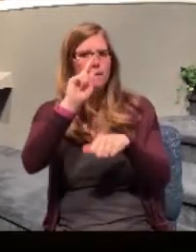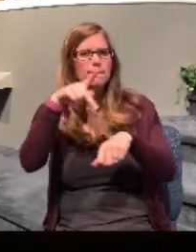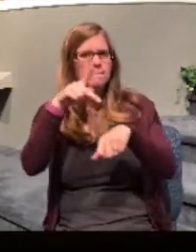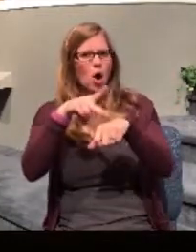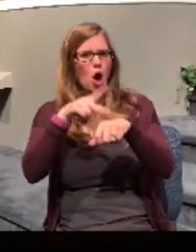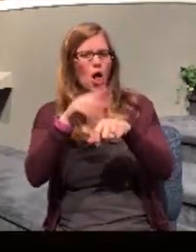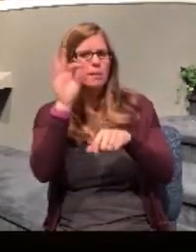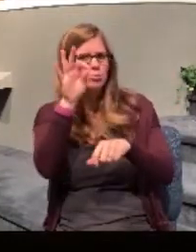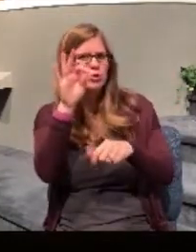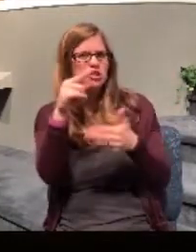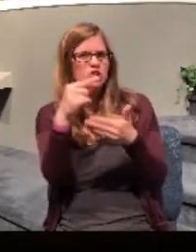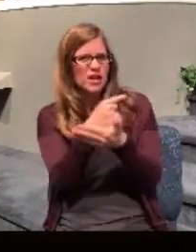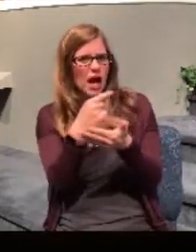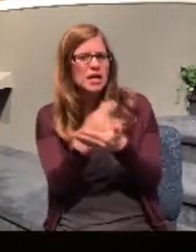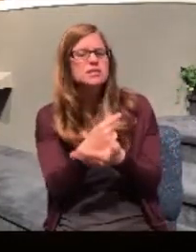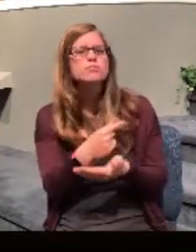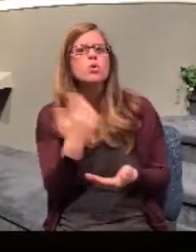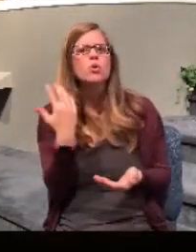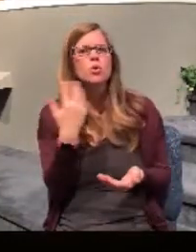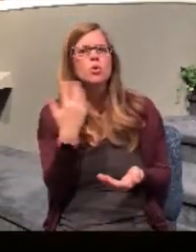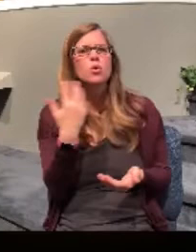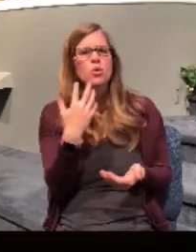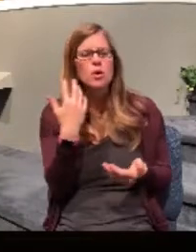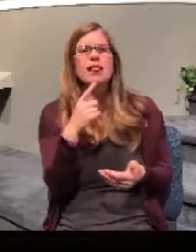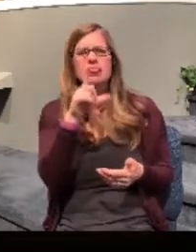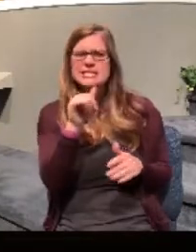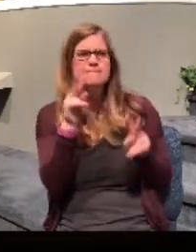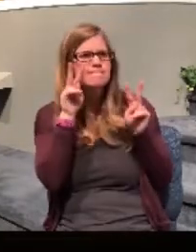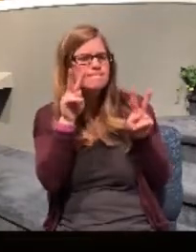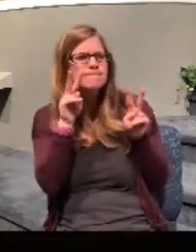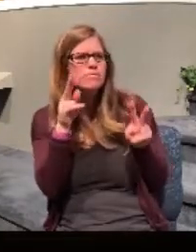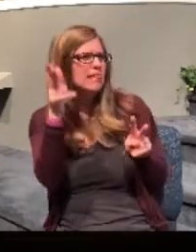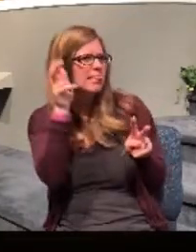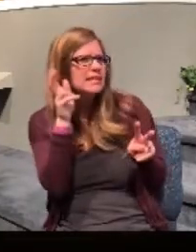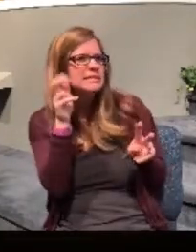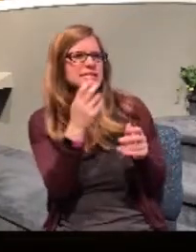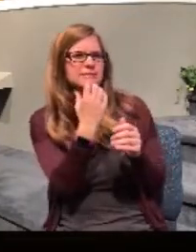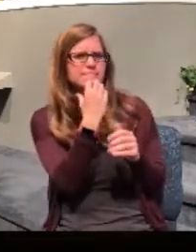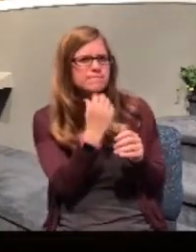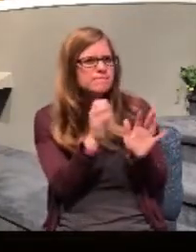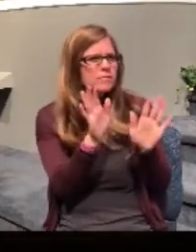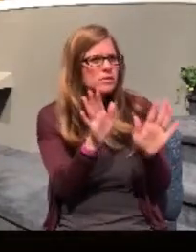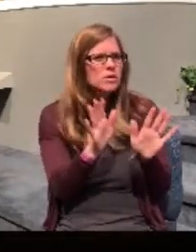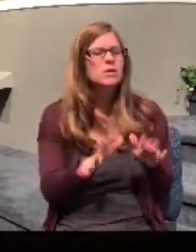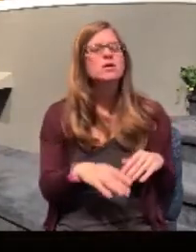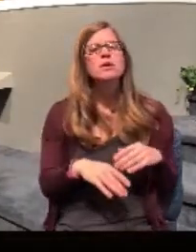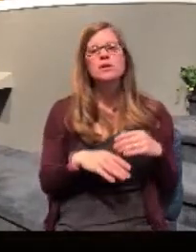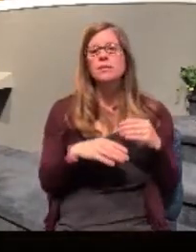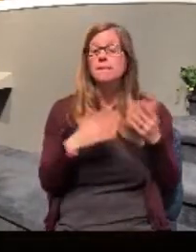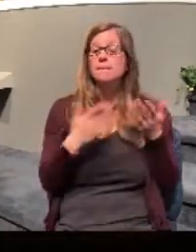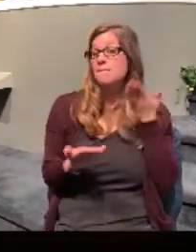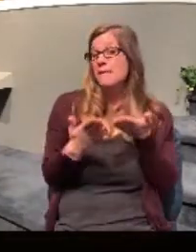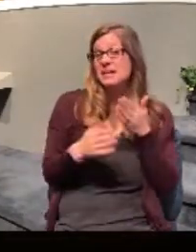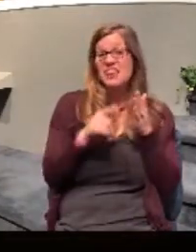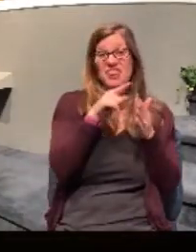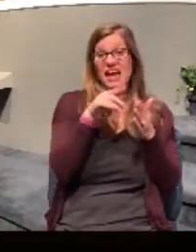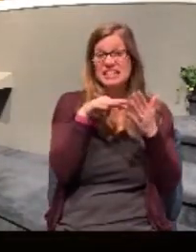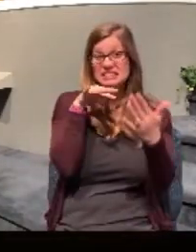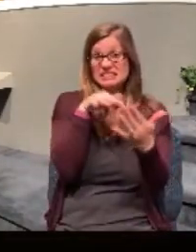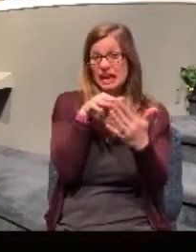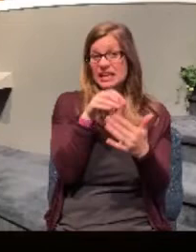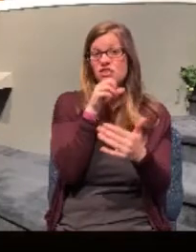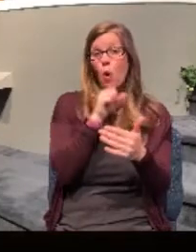would meet Sabbath after Sabbath, they would maybe study the Old Testament scriptures together. Now I'm going to use my